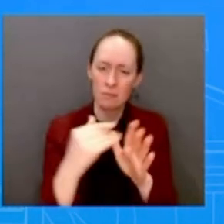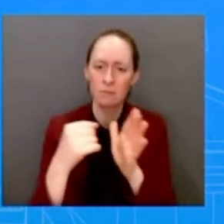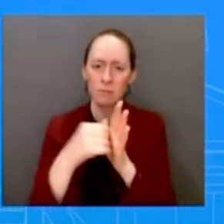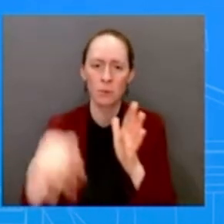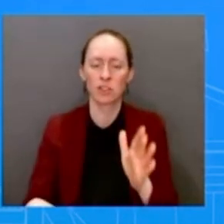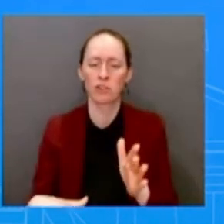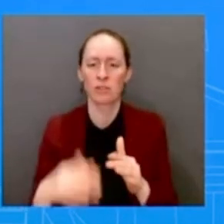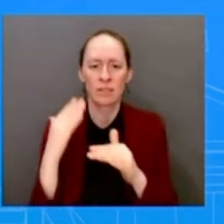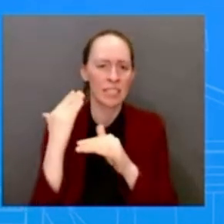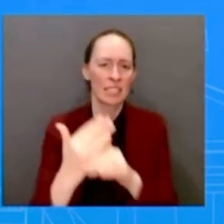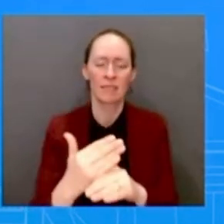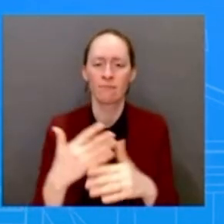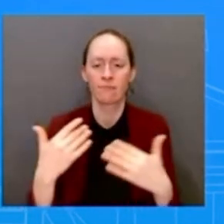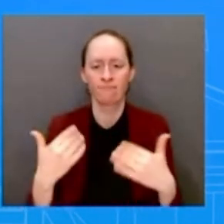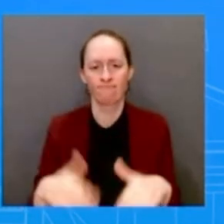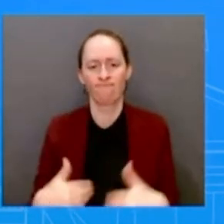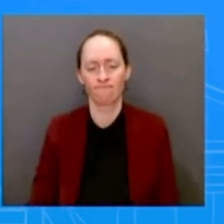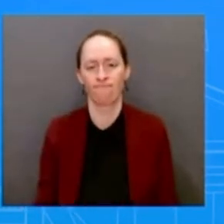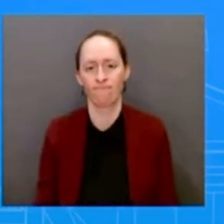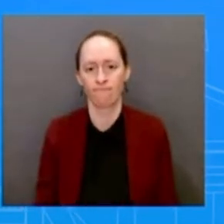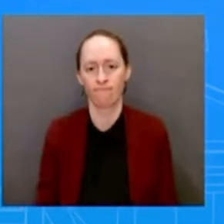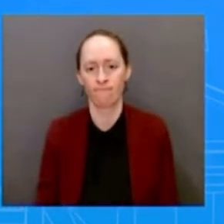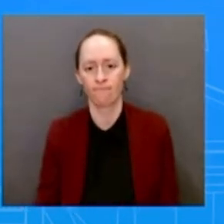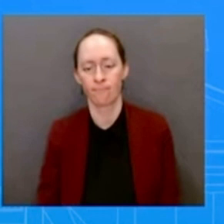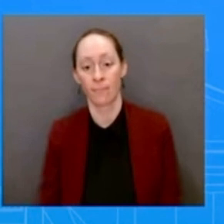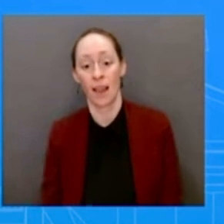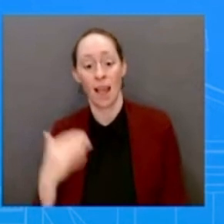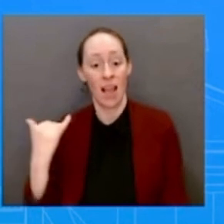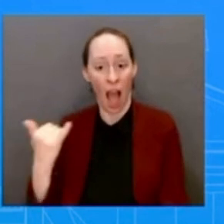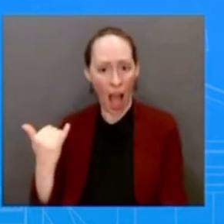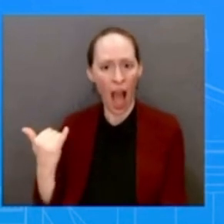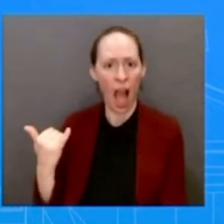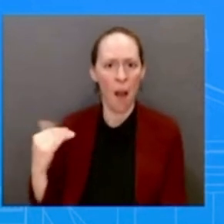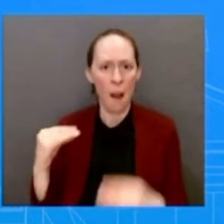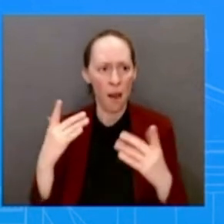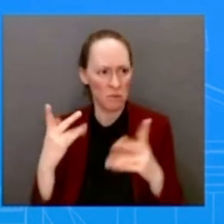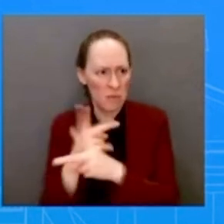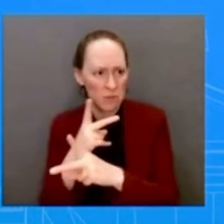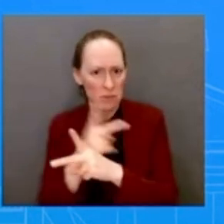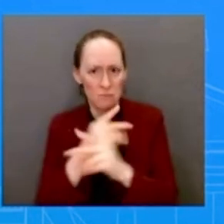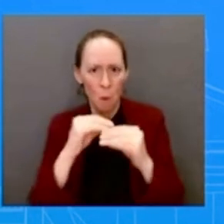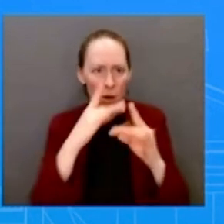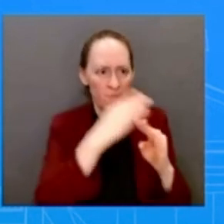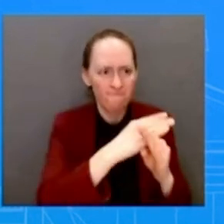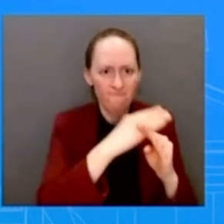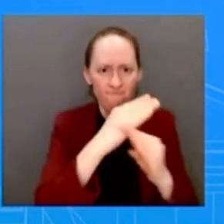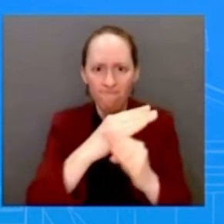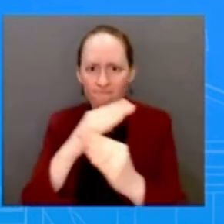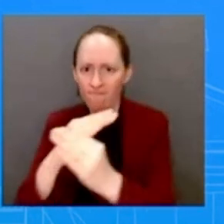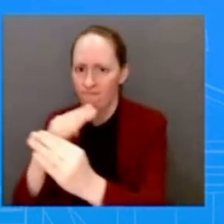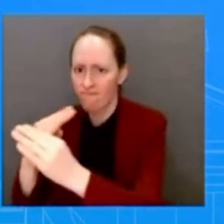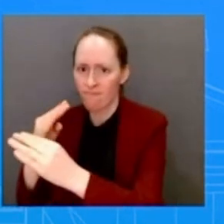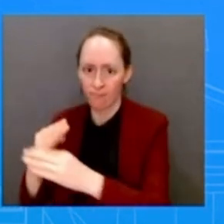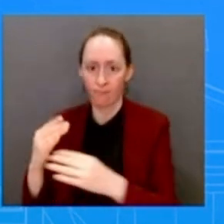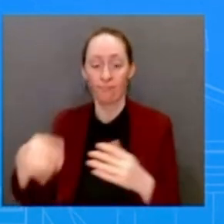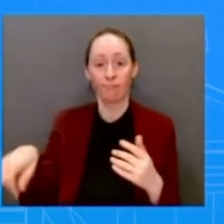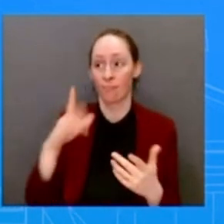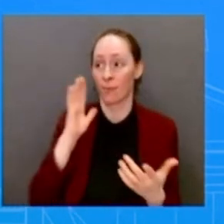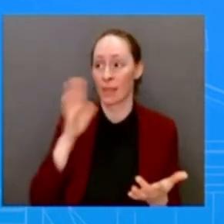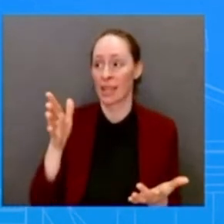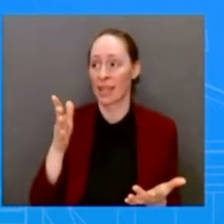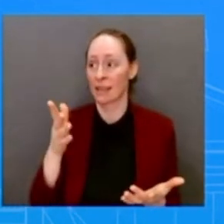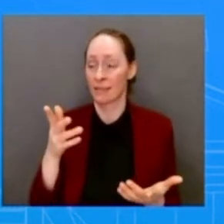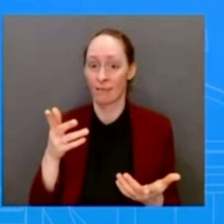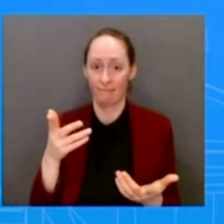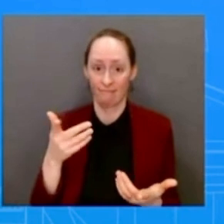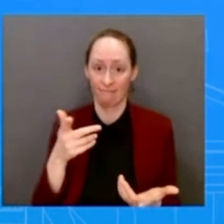barriers to access and concerns about safety of patients, healthcare providers, and pharmacists, we will continue to support access to